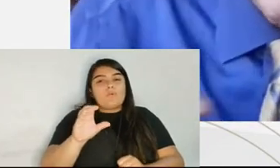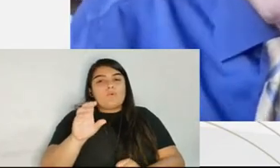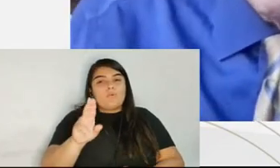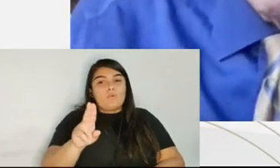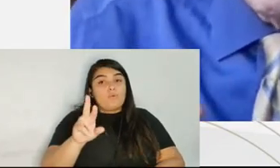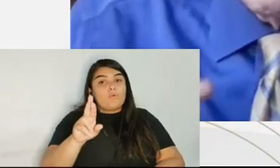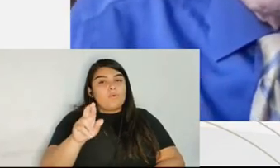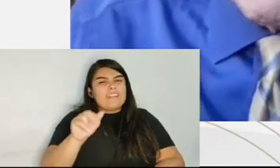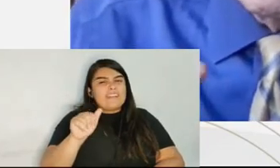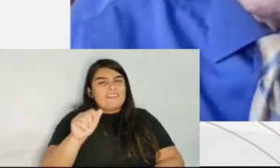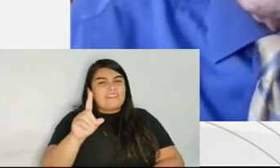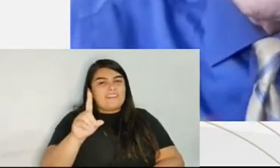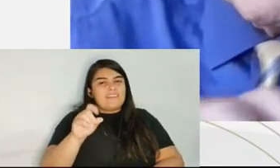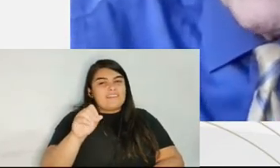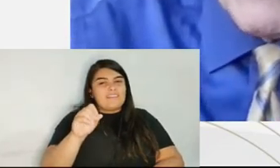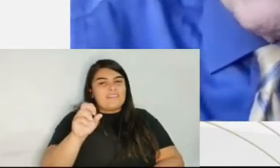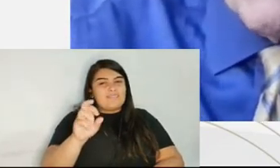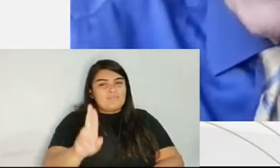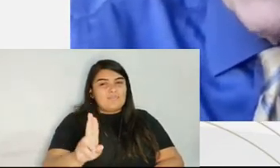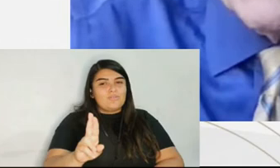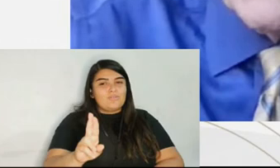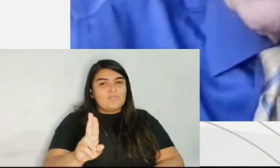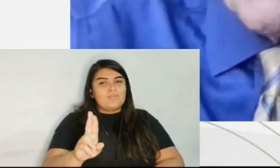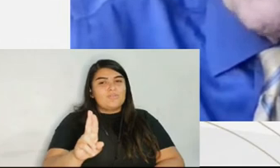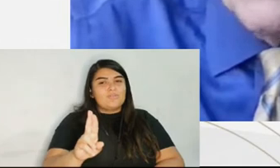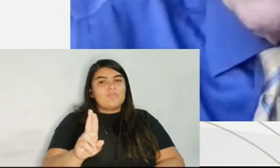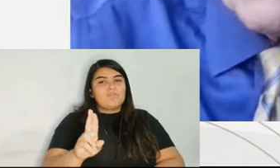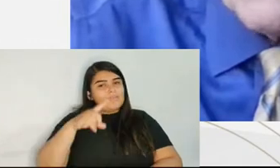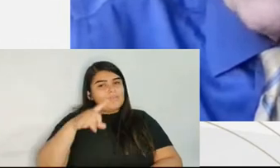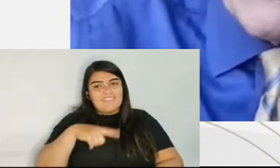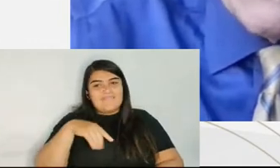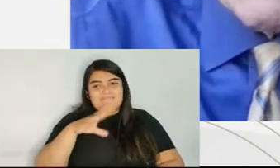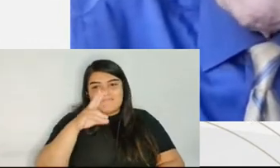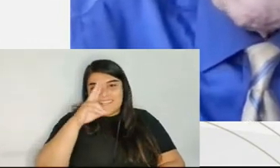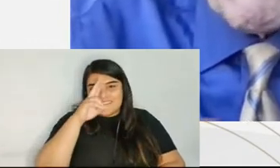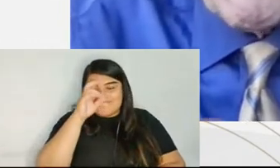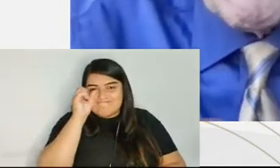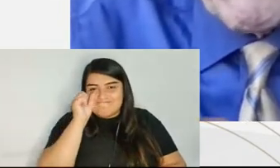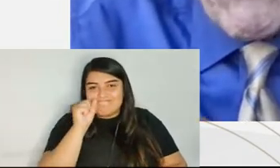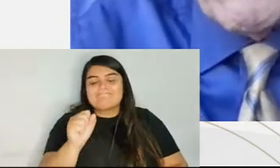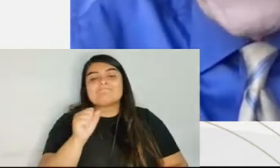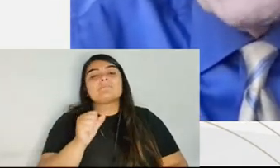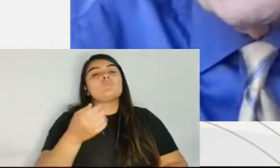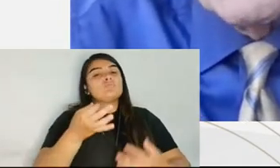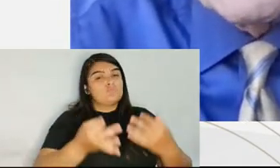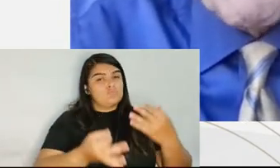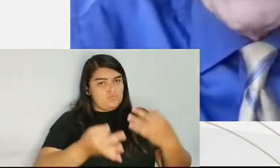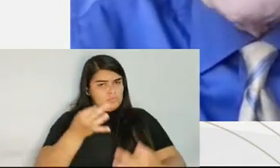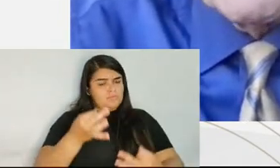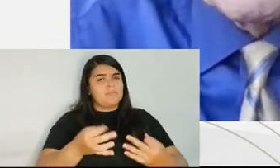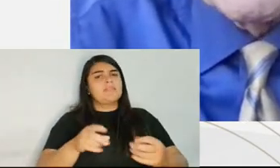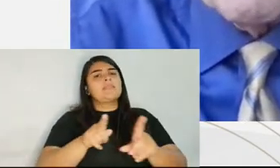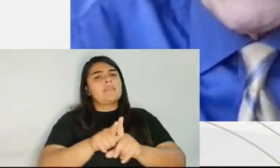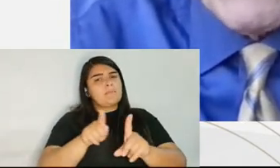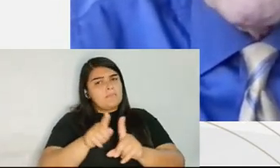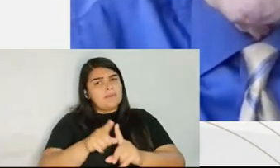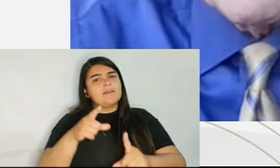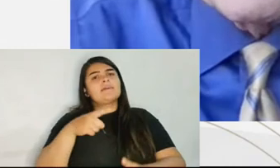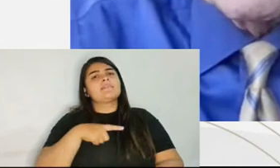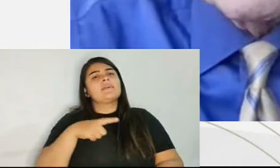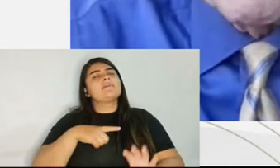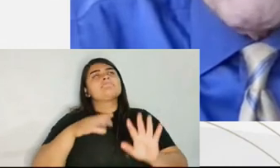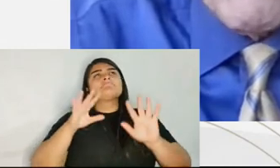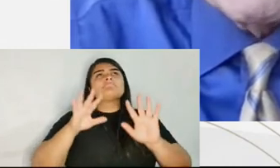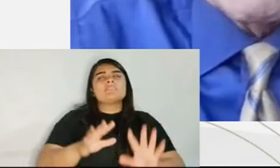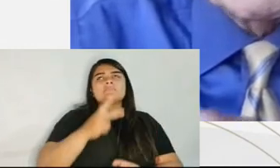but they have a different sort of power that might begin to look familiar. Old Massachusetts prosecutors got power